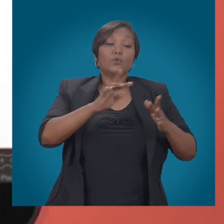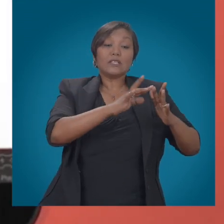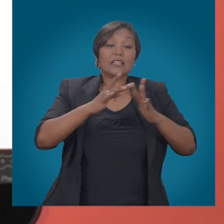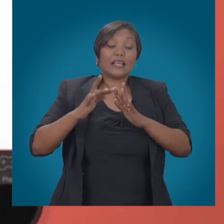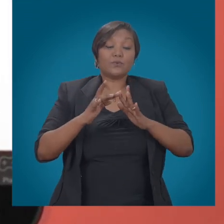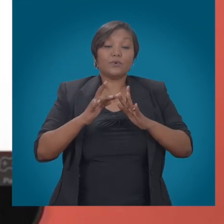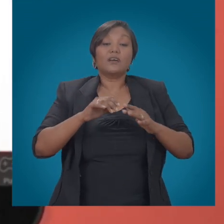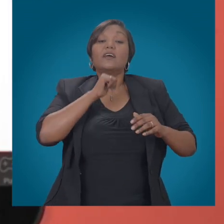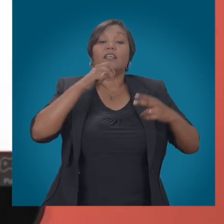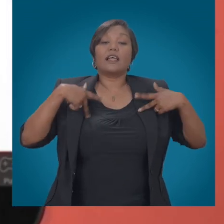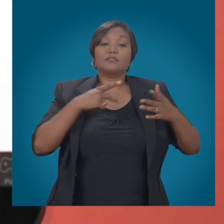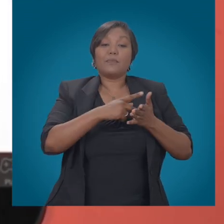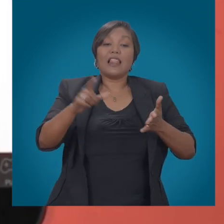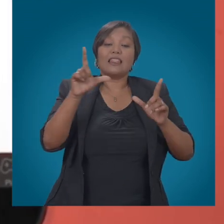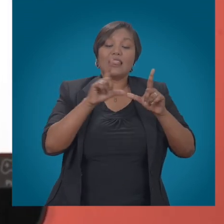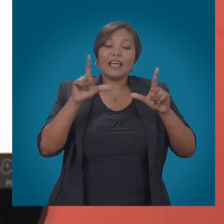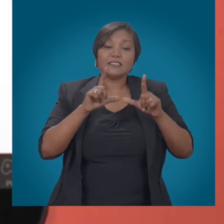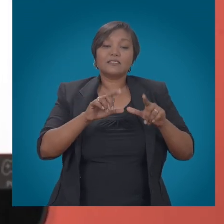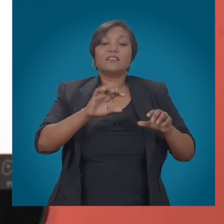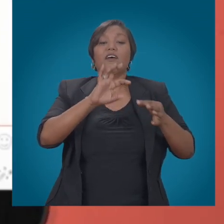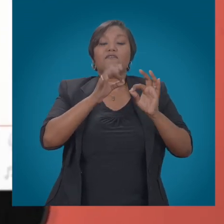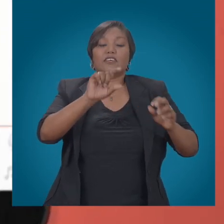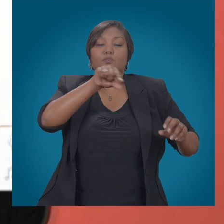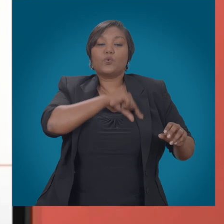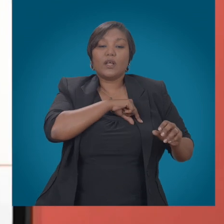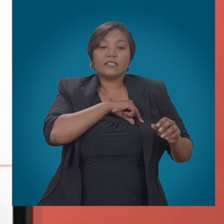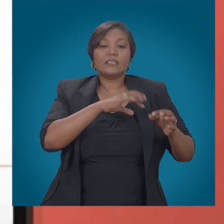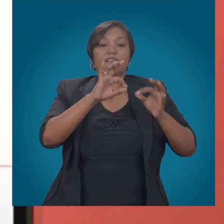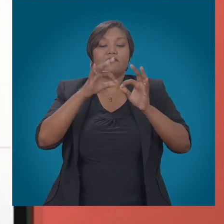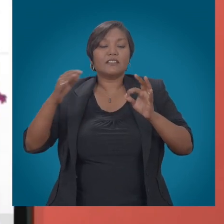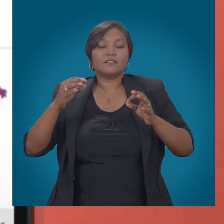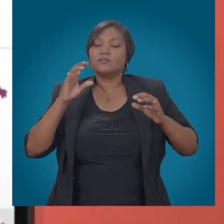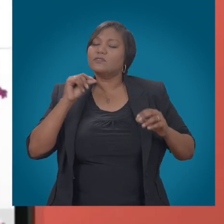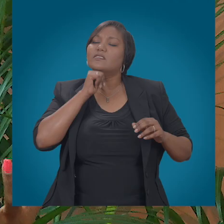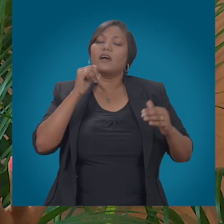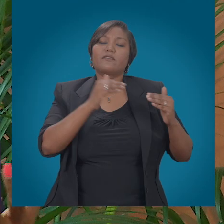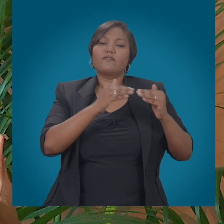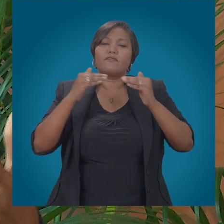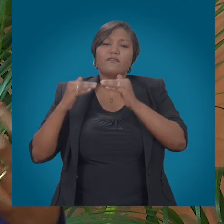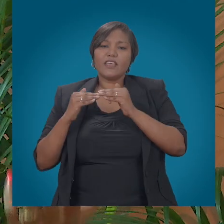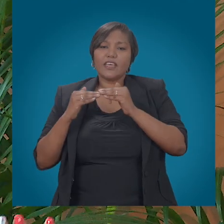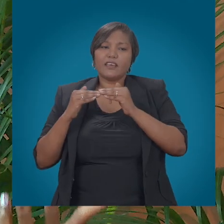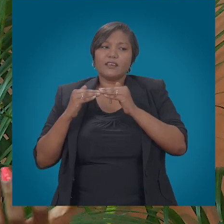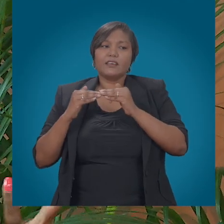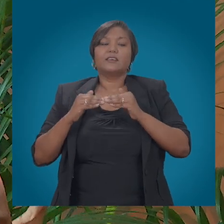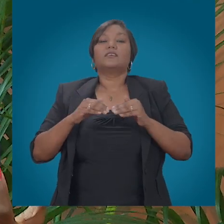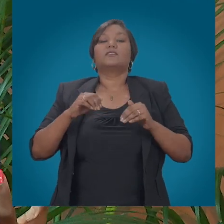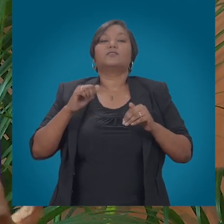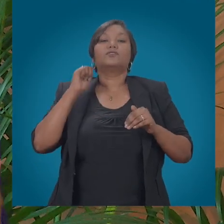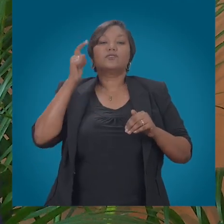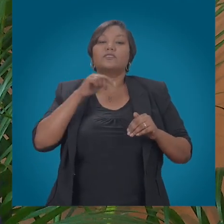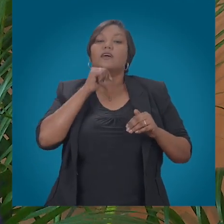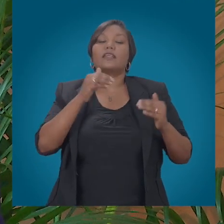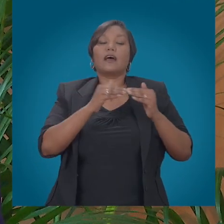requirements, data privacy protection obligations, quality assurance and infrastructural investment. Ms. Leith, leaning heavily on the side